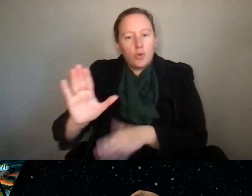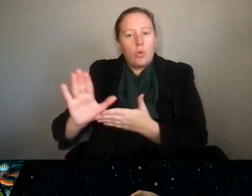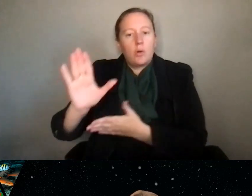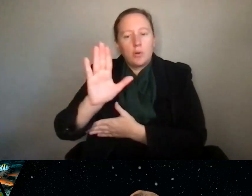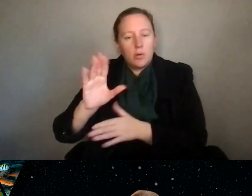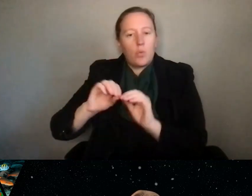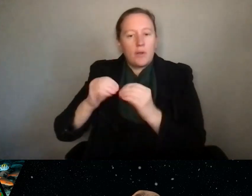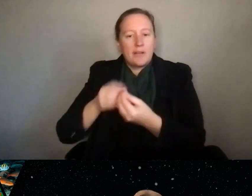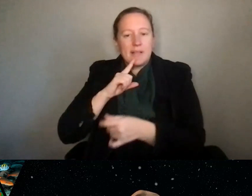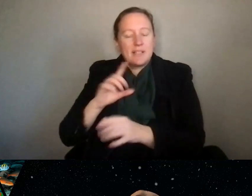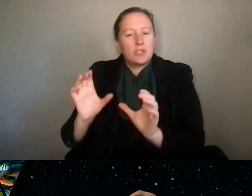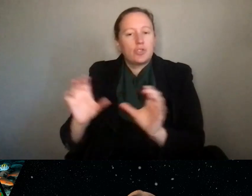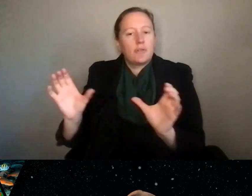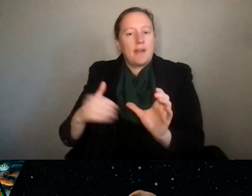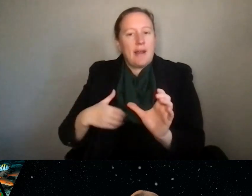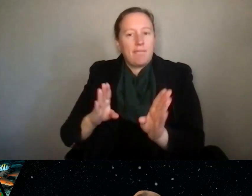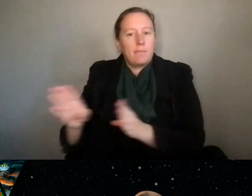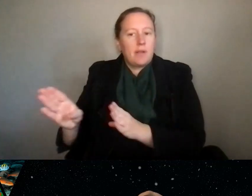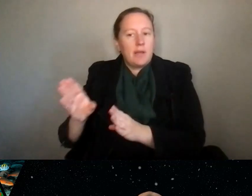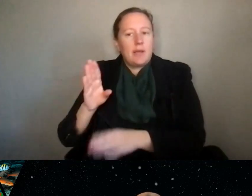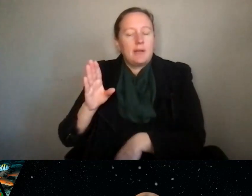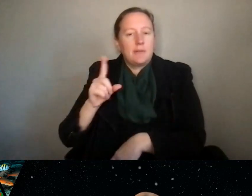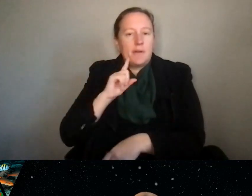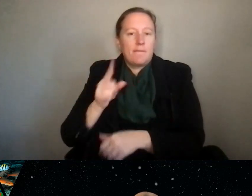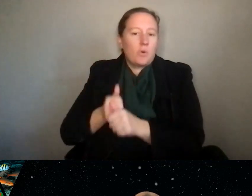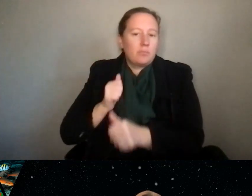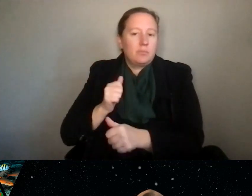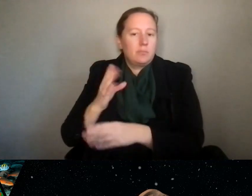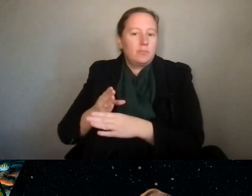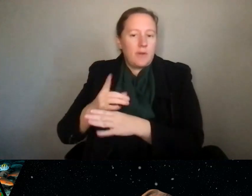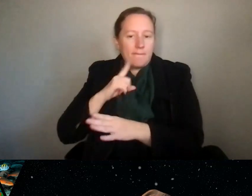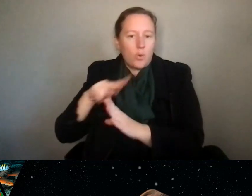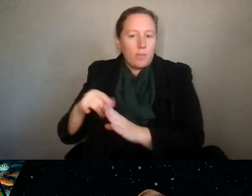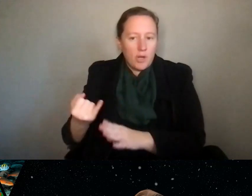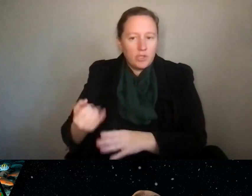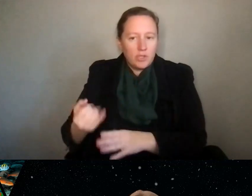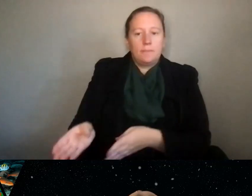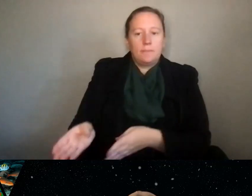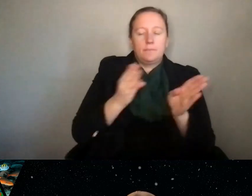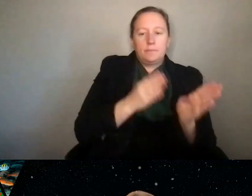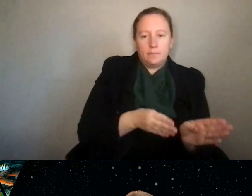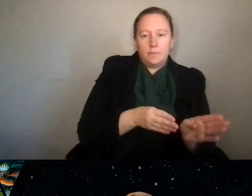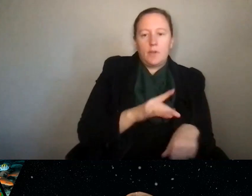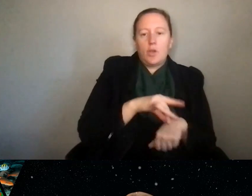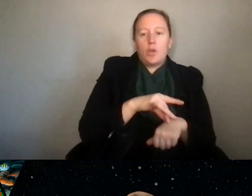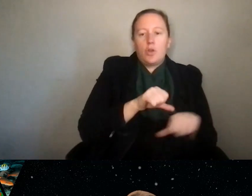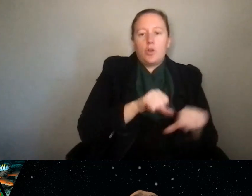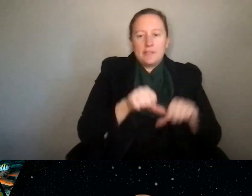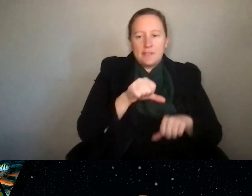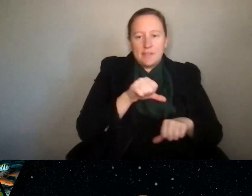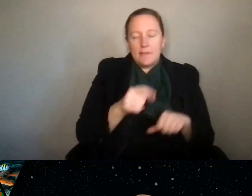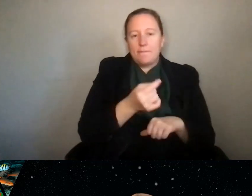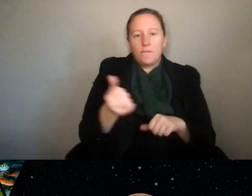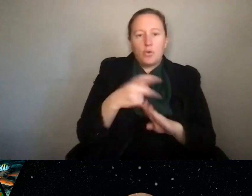certifying that you have that plan for the project. In the Division of Earth Sciences, a couple of programs,